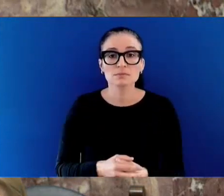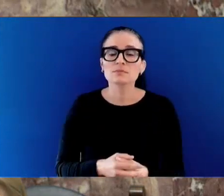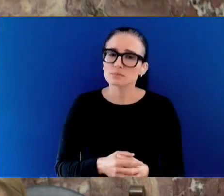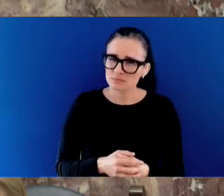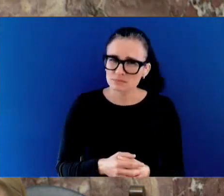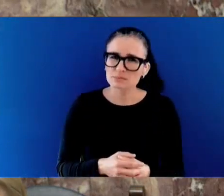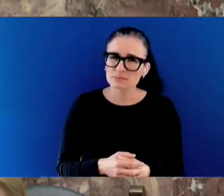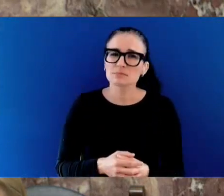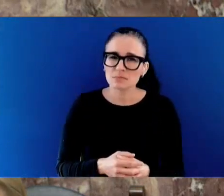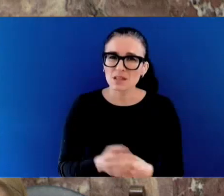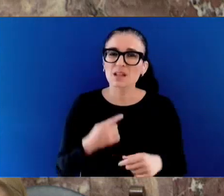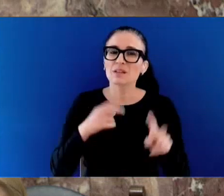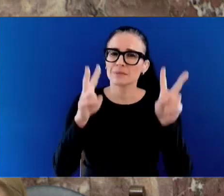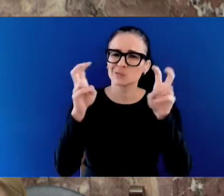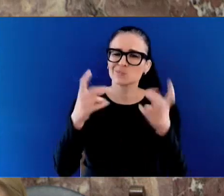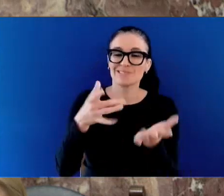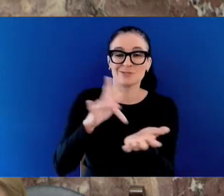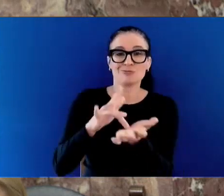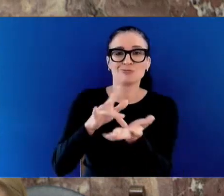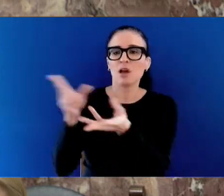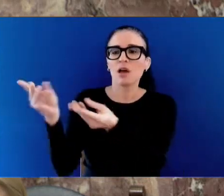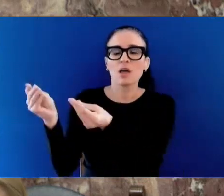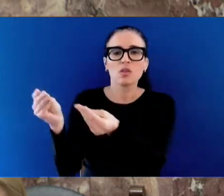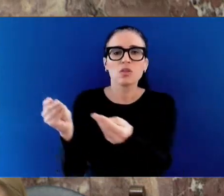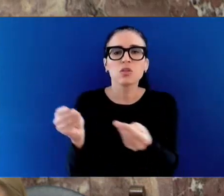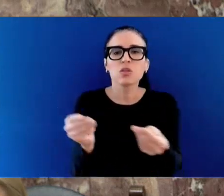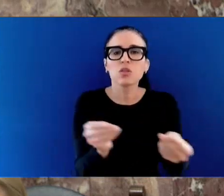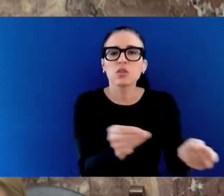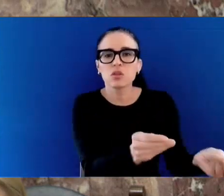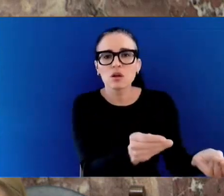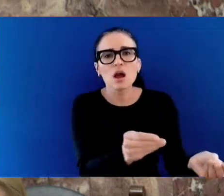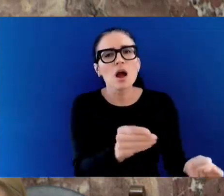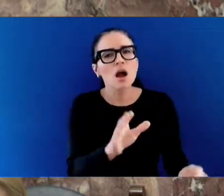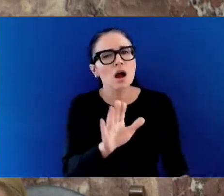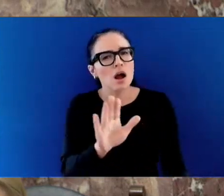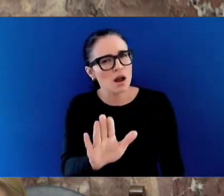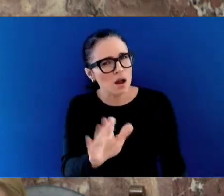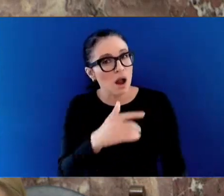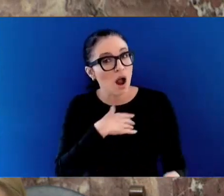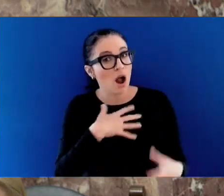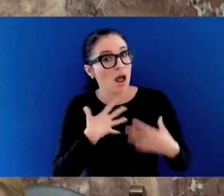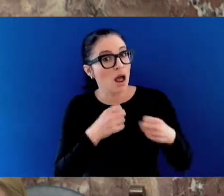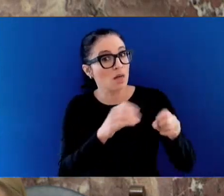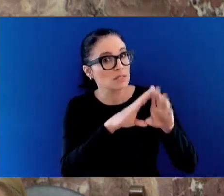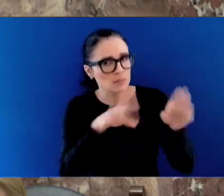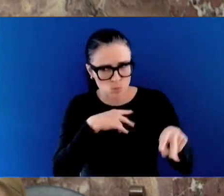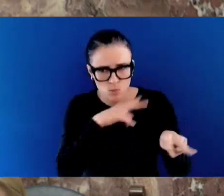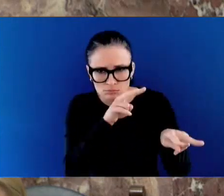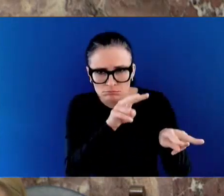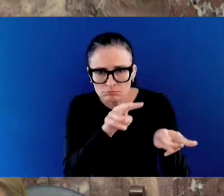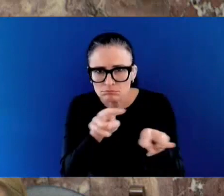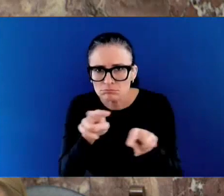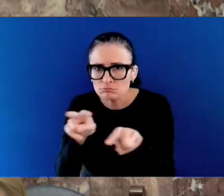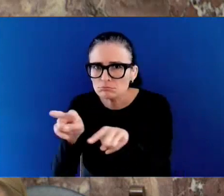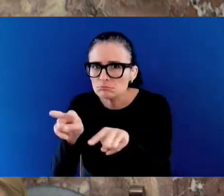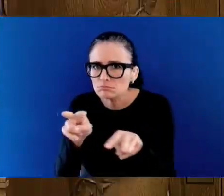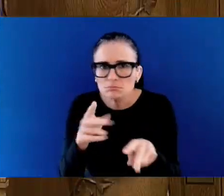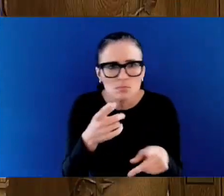have provisions in place to be monitoring very carefully what's happening with our safer supply program. We'll continue to do that work. you.